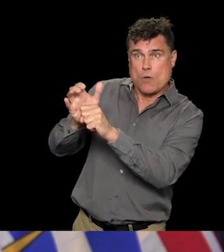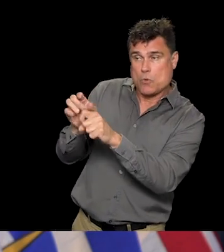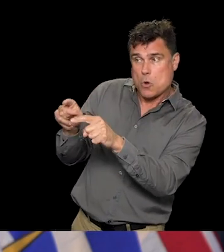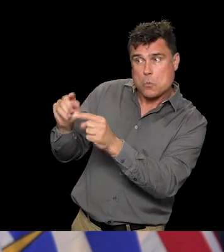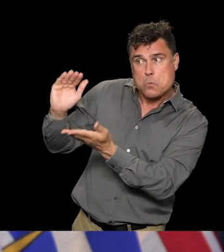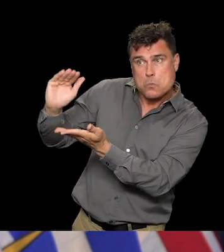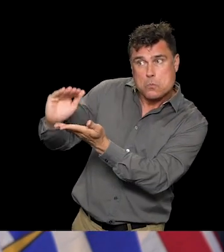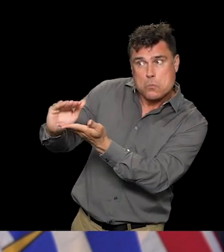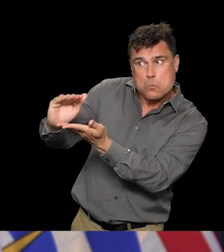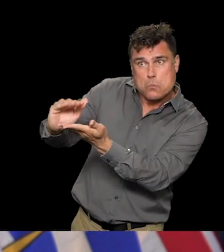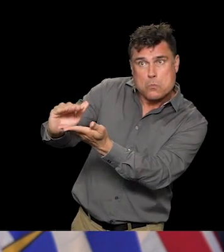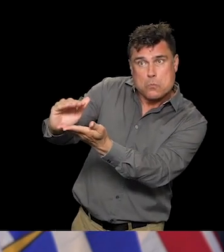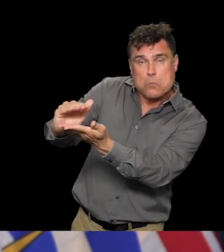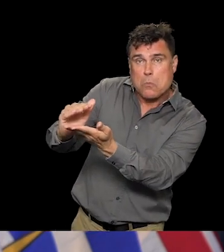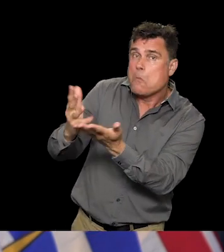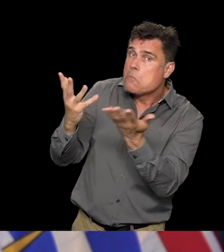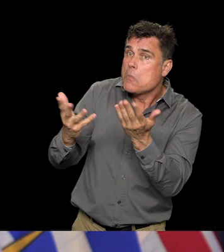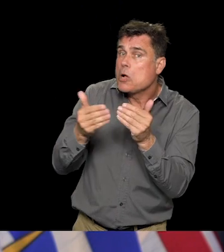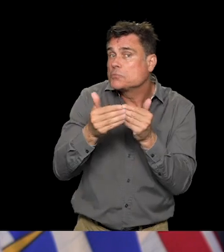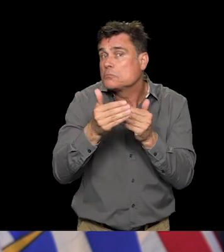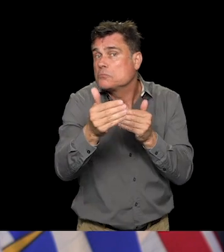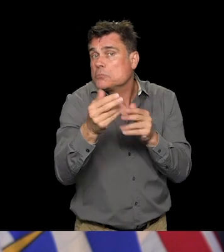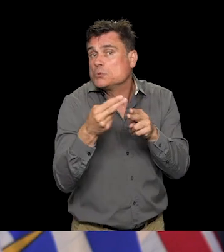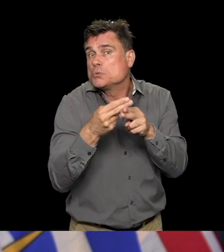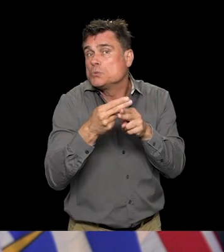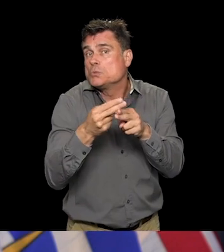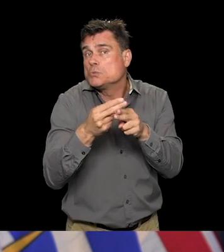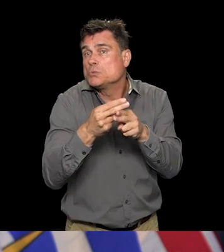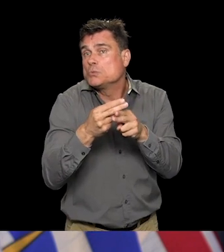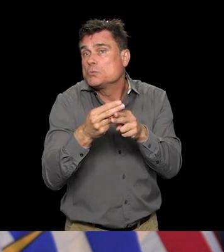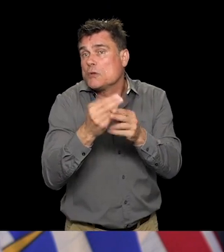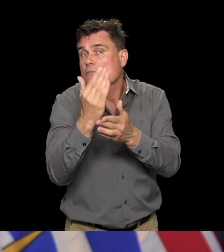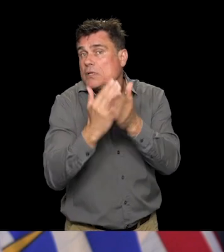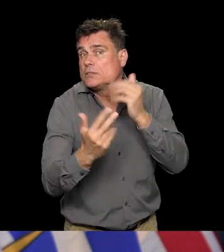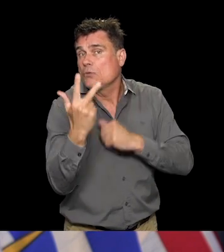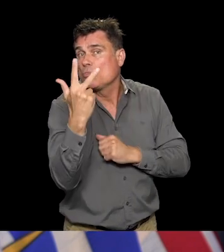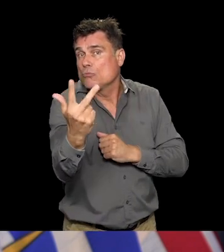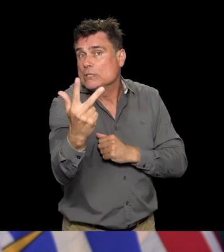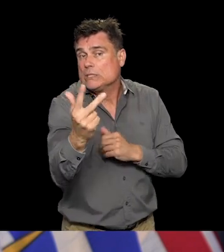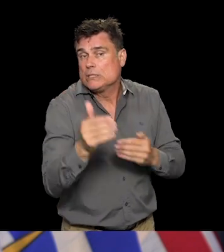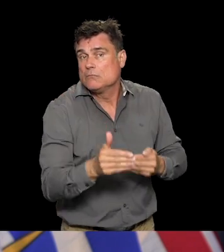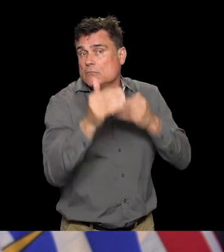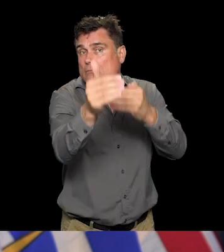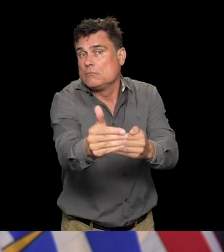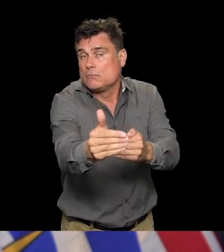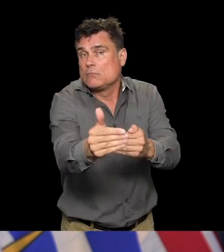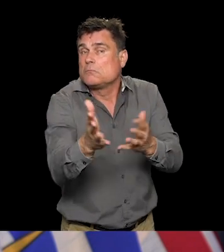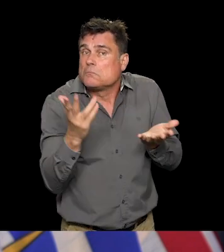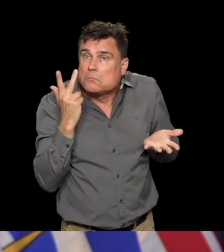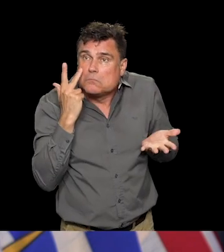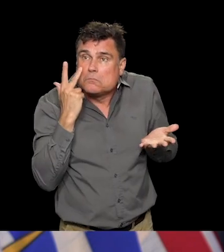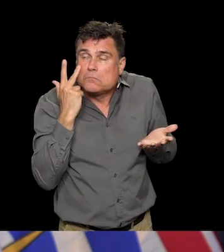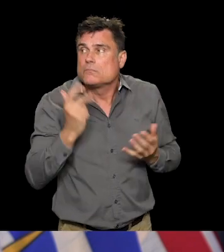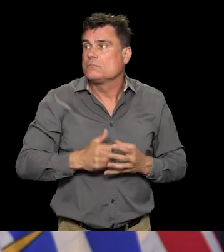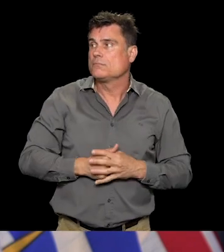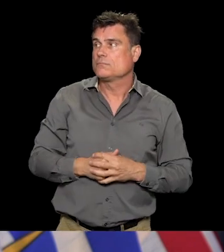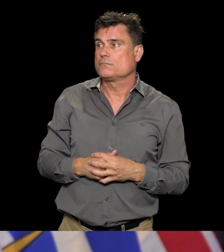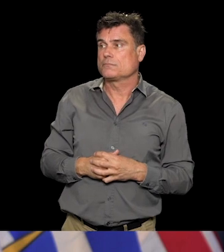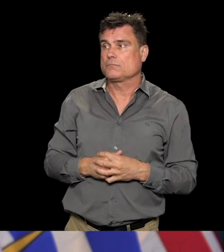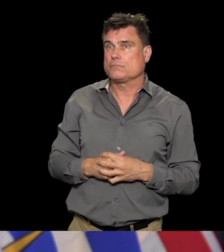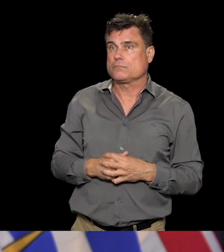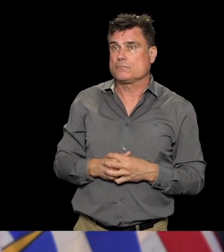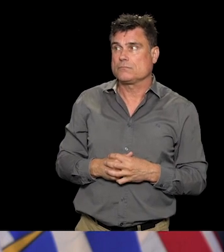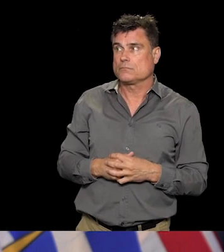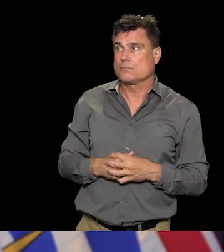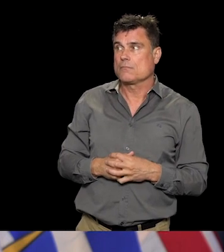possibility. We still, however, have challenges with, we are not having non-essential workers